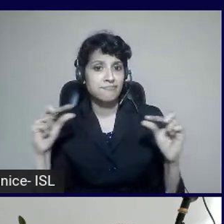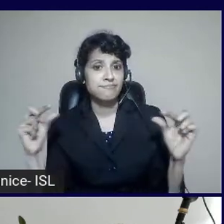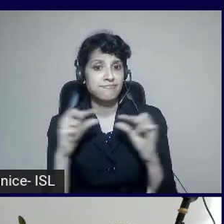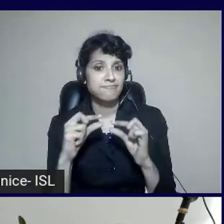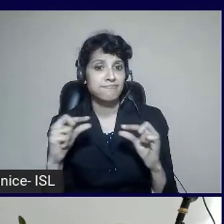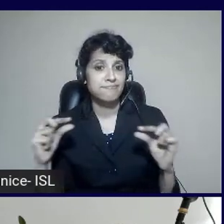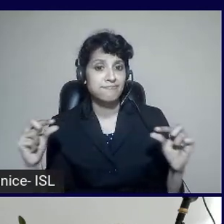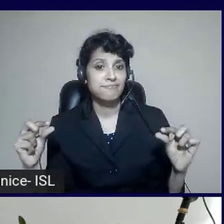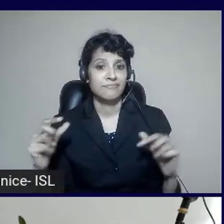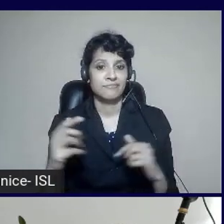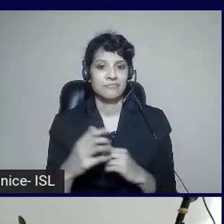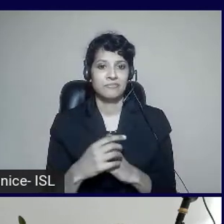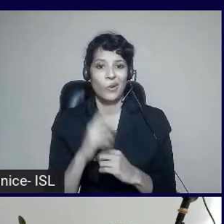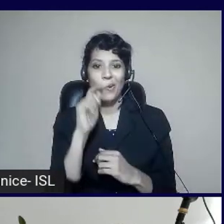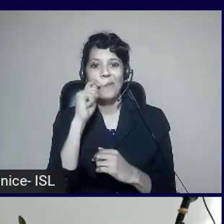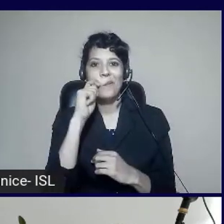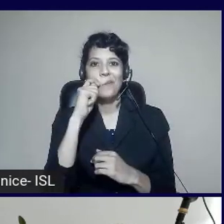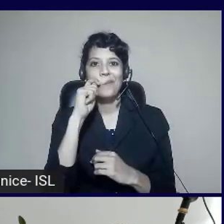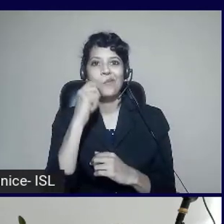a male voice.